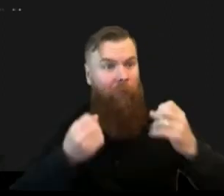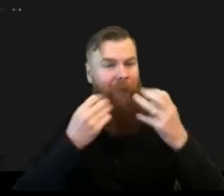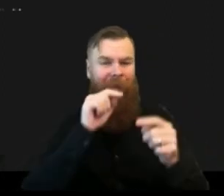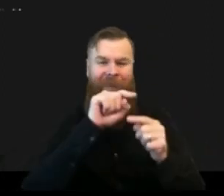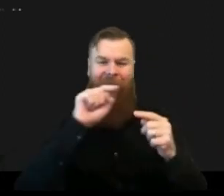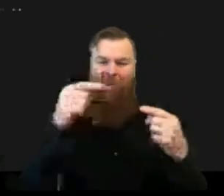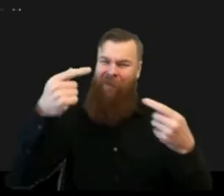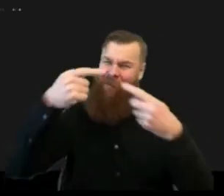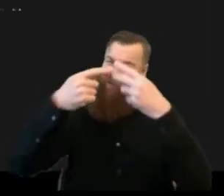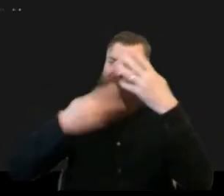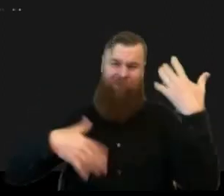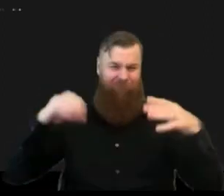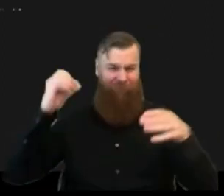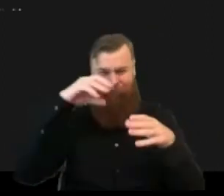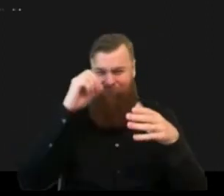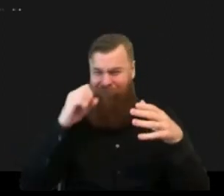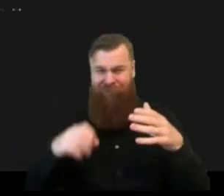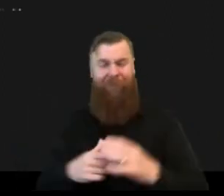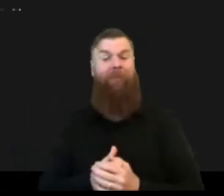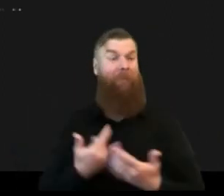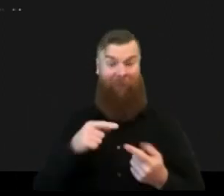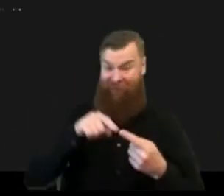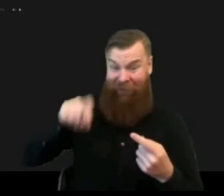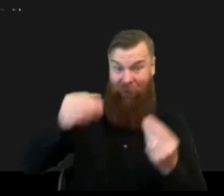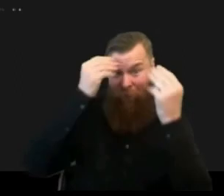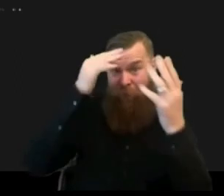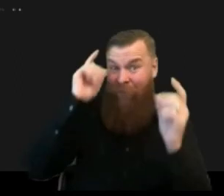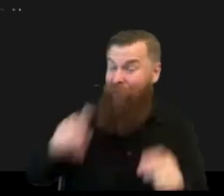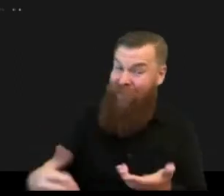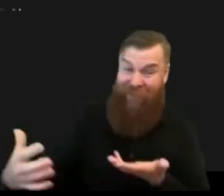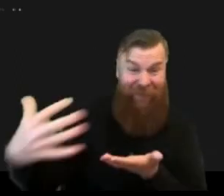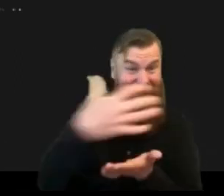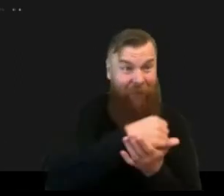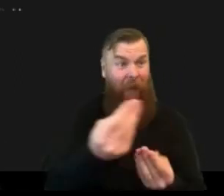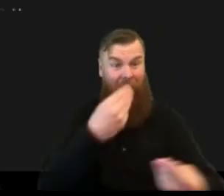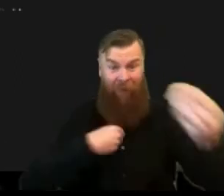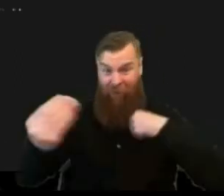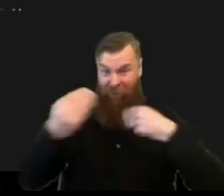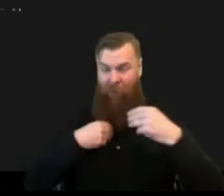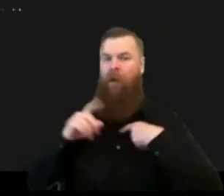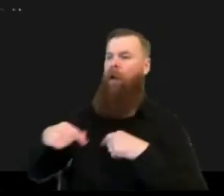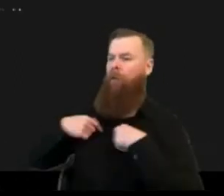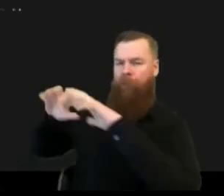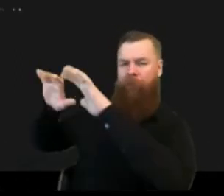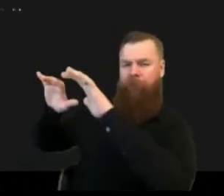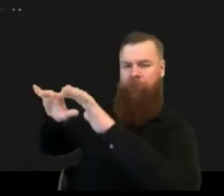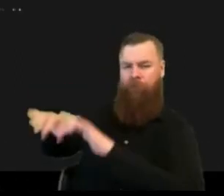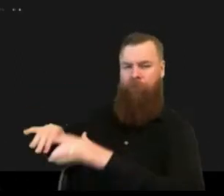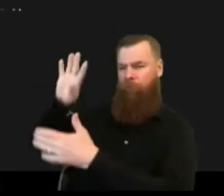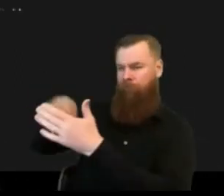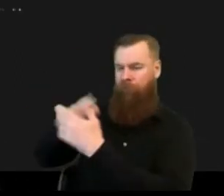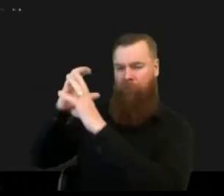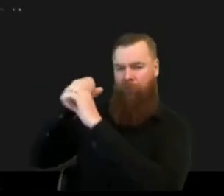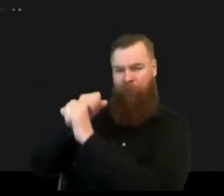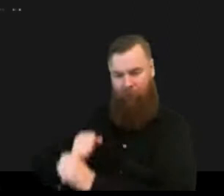somewhere and be gathered and used uh by people with expertise so that's the next point is that it's um yeah i mean some some technical